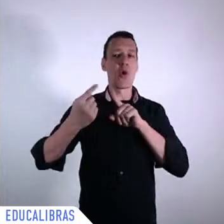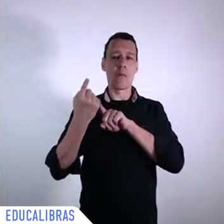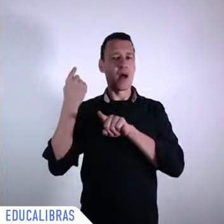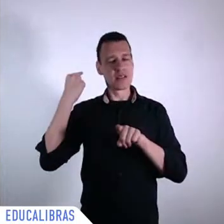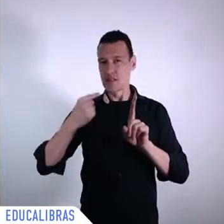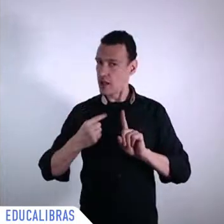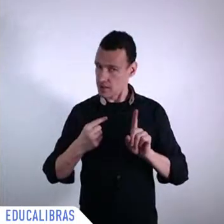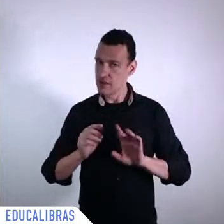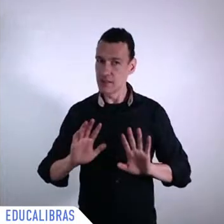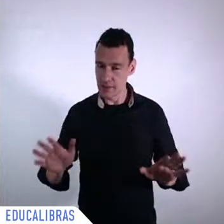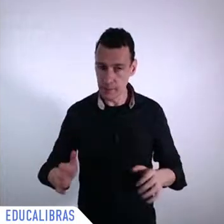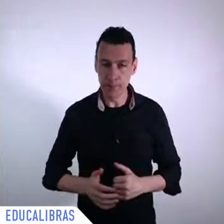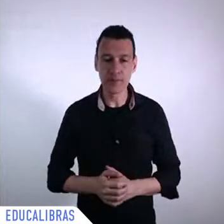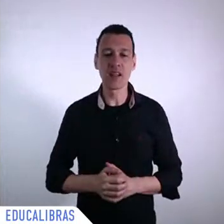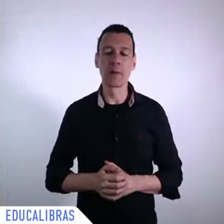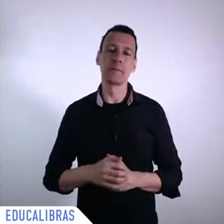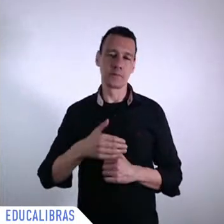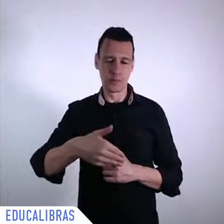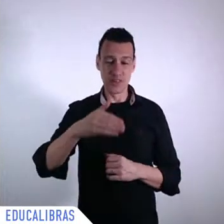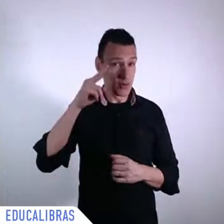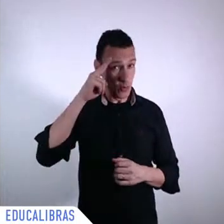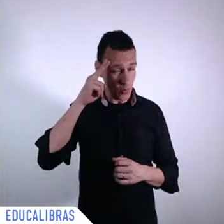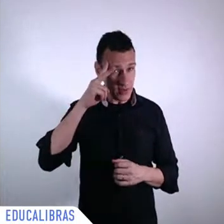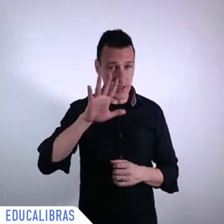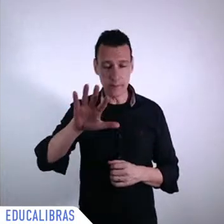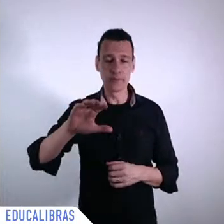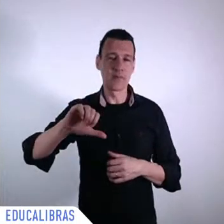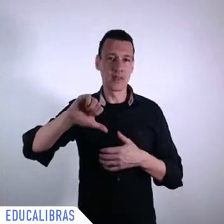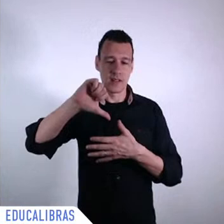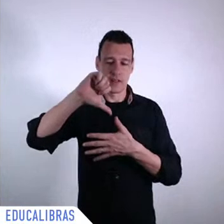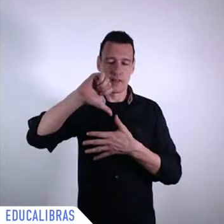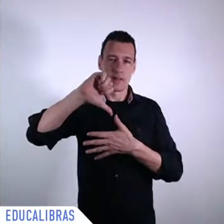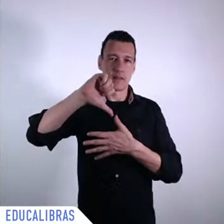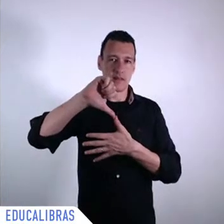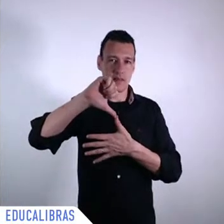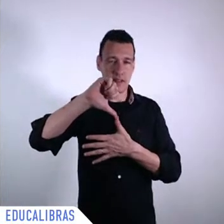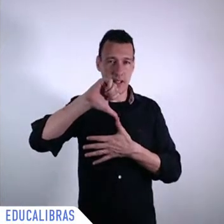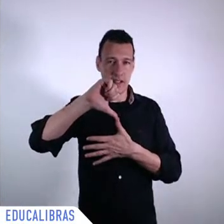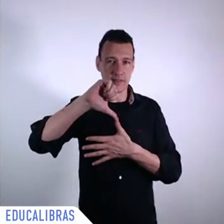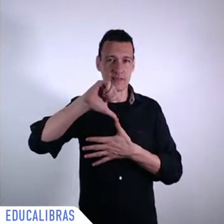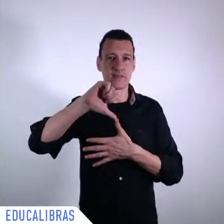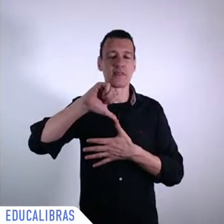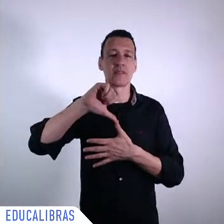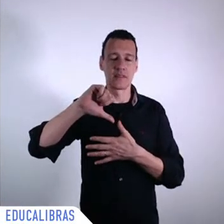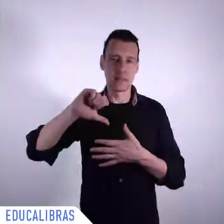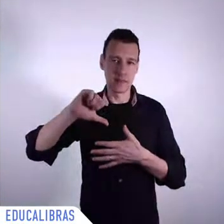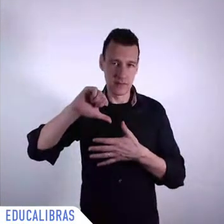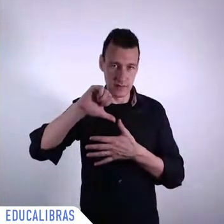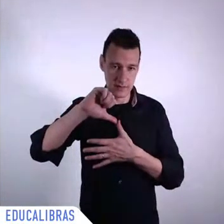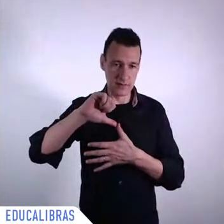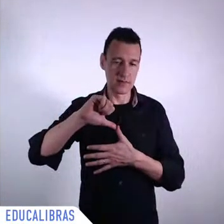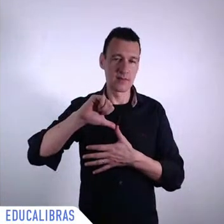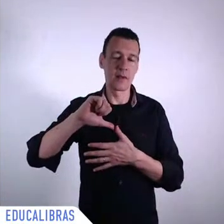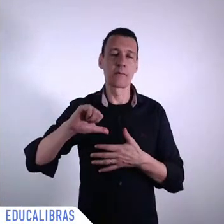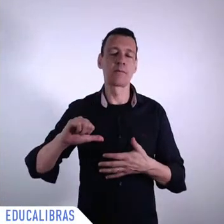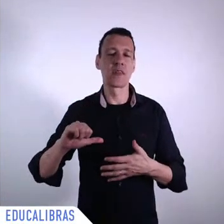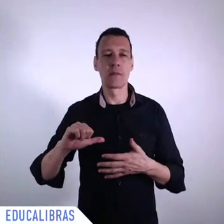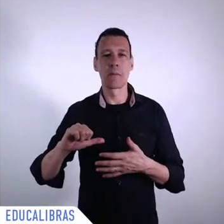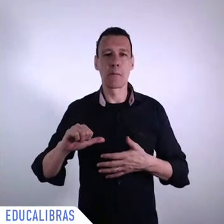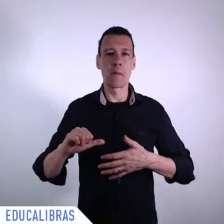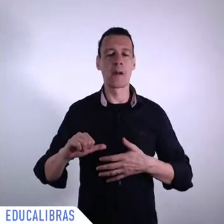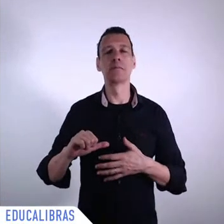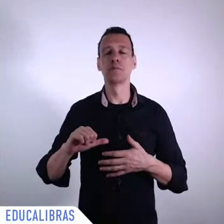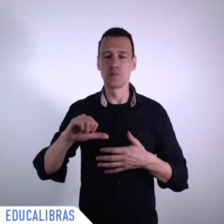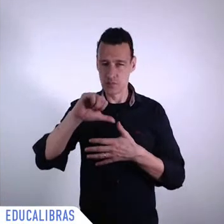of the ECLAC it's our bi-annual meetings with all the governments of the region and there we will present a document a